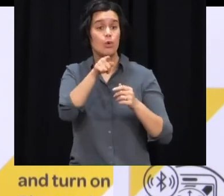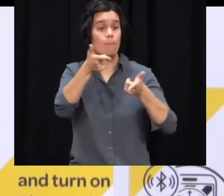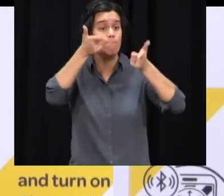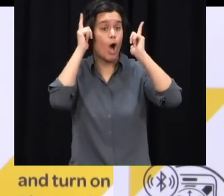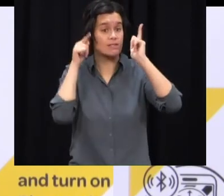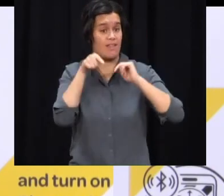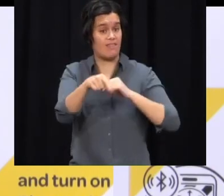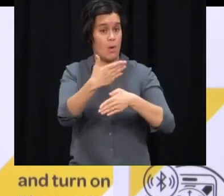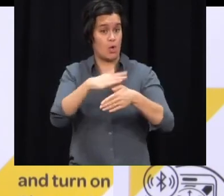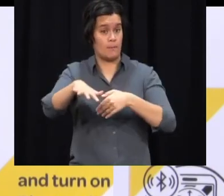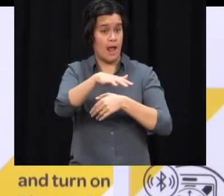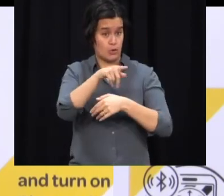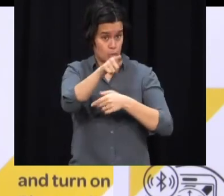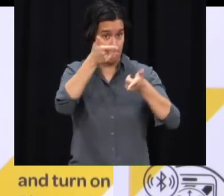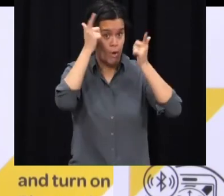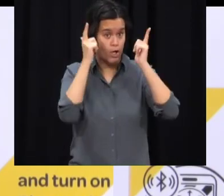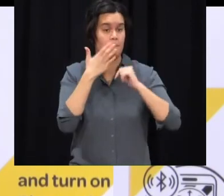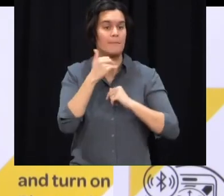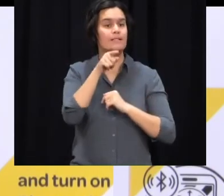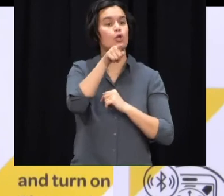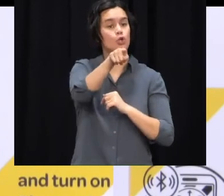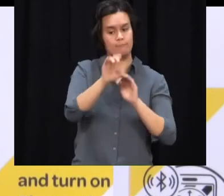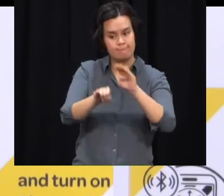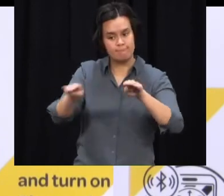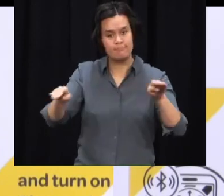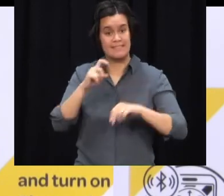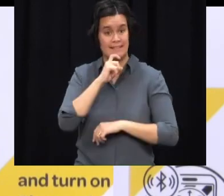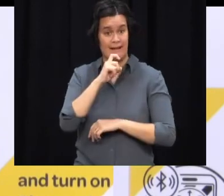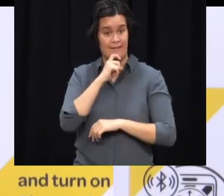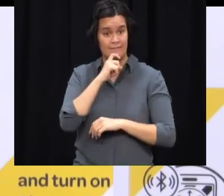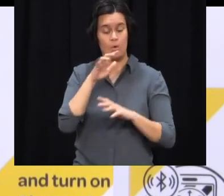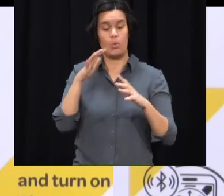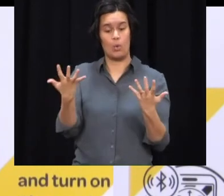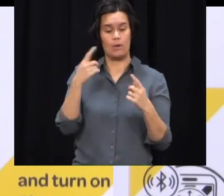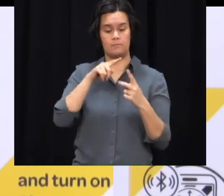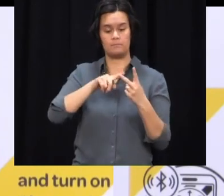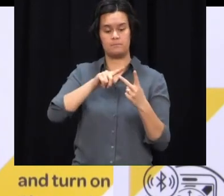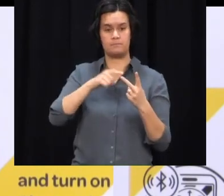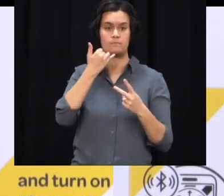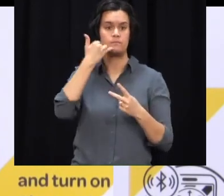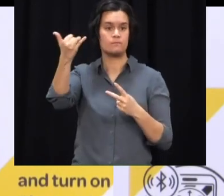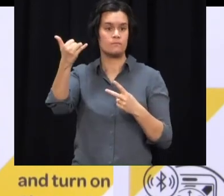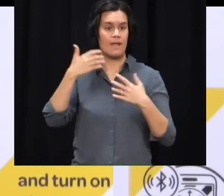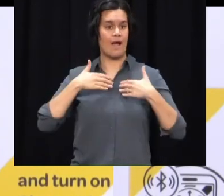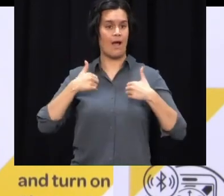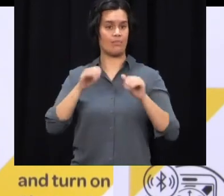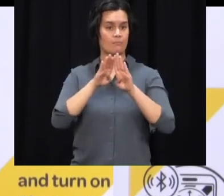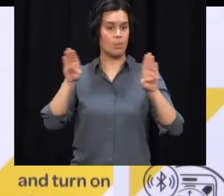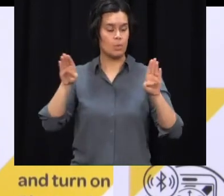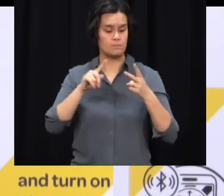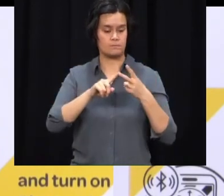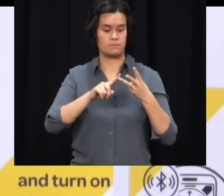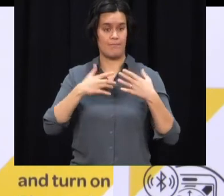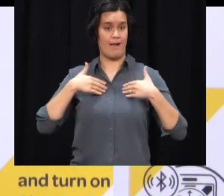either Healthline or the public health unit, likely to be Auckland Regional Public Health, with the information about the staff and contact